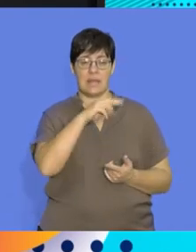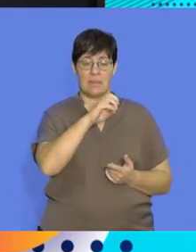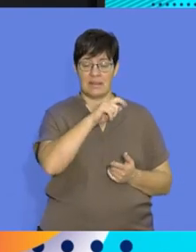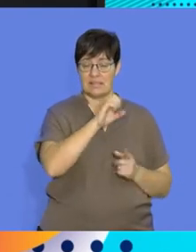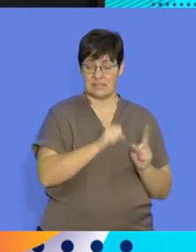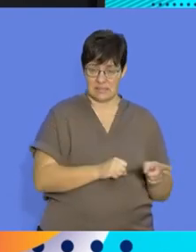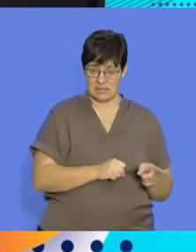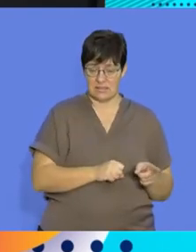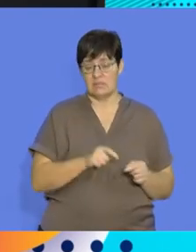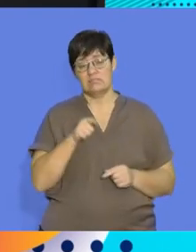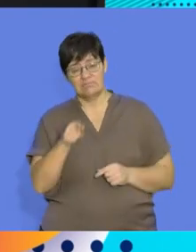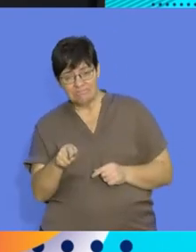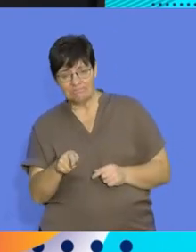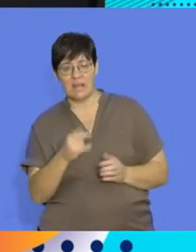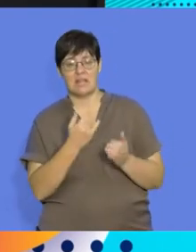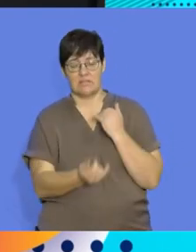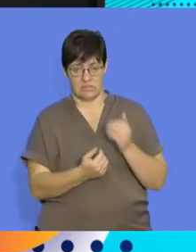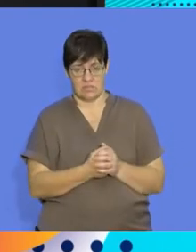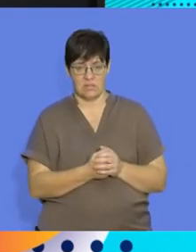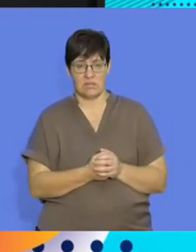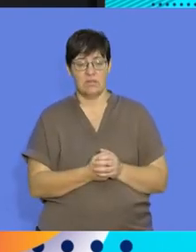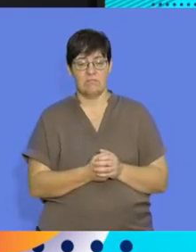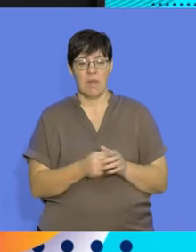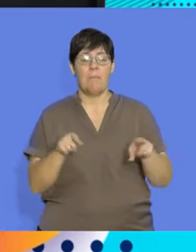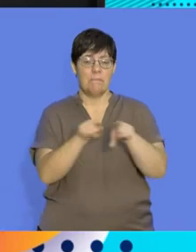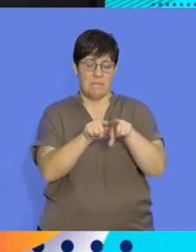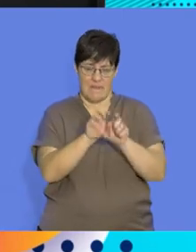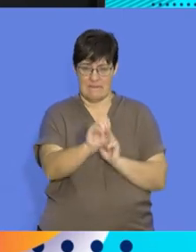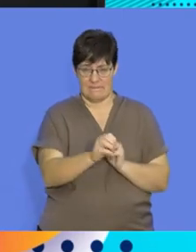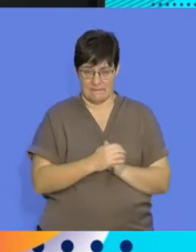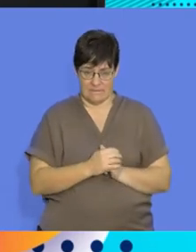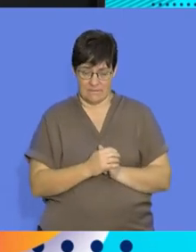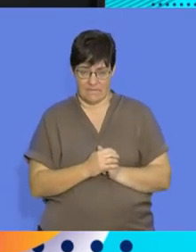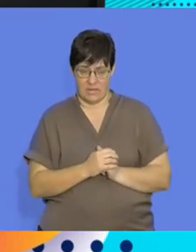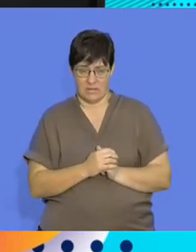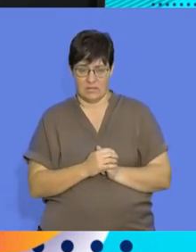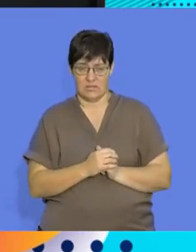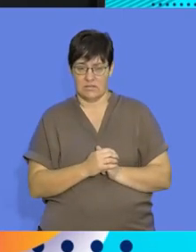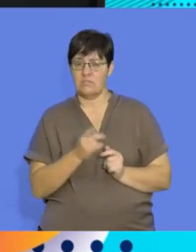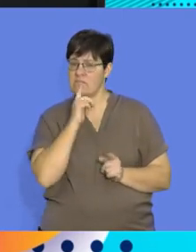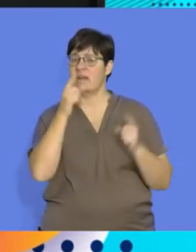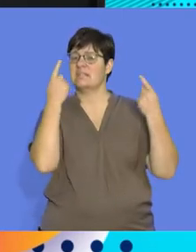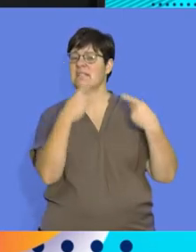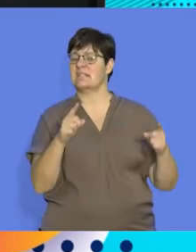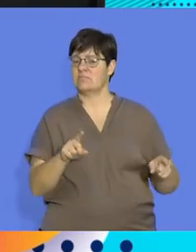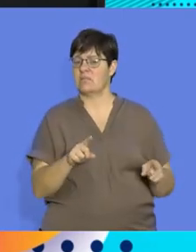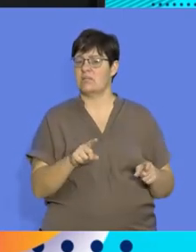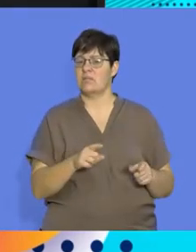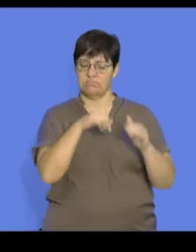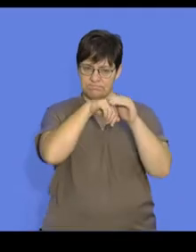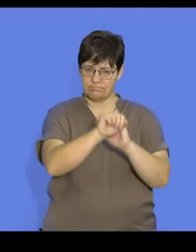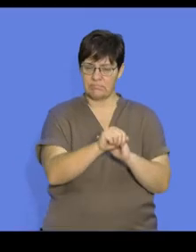produced by different individuals or the mating individuals. Let's look at how this influences the success of reproduction.